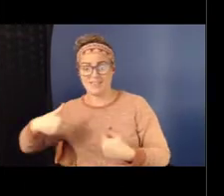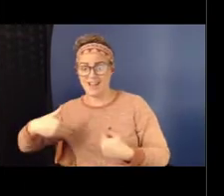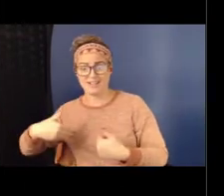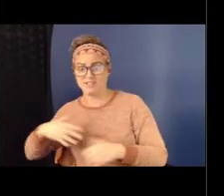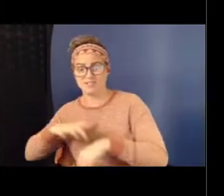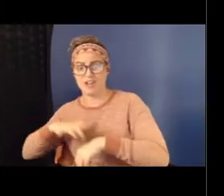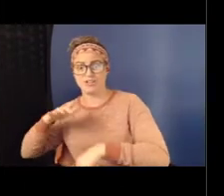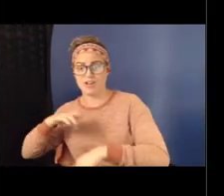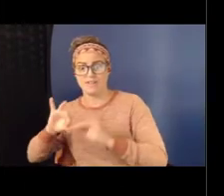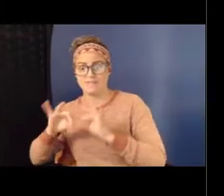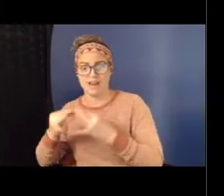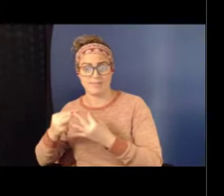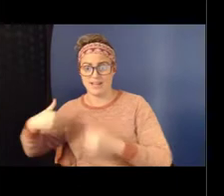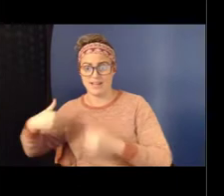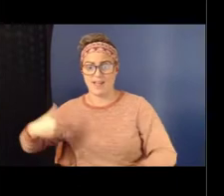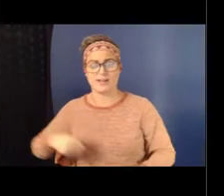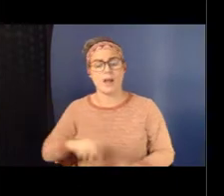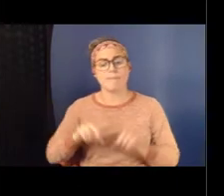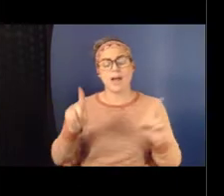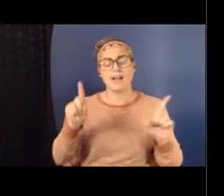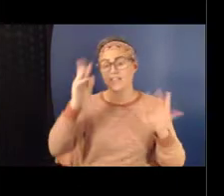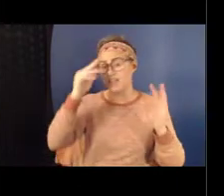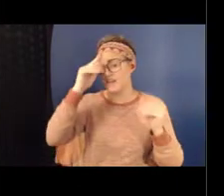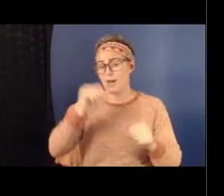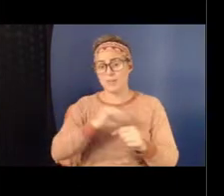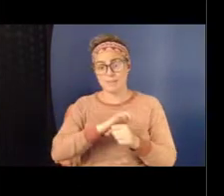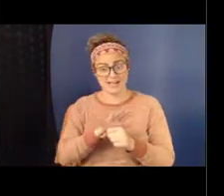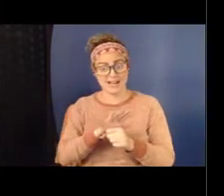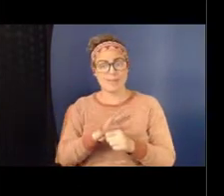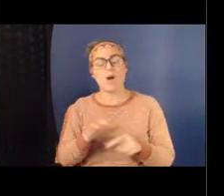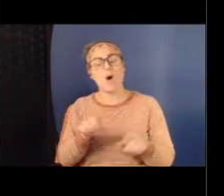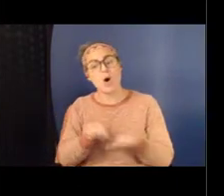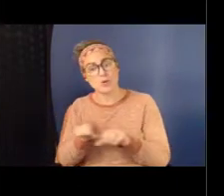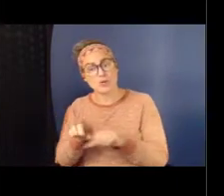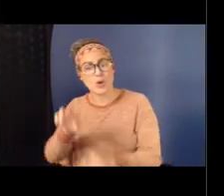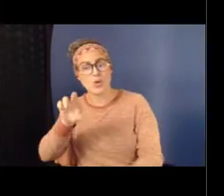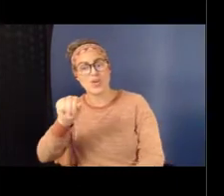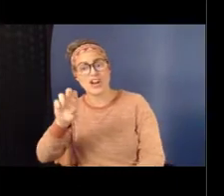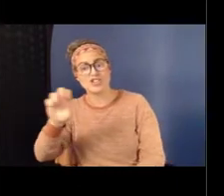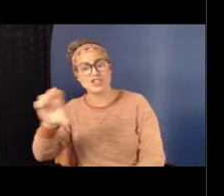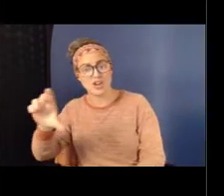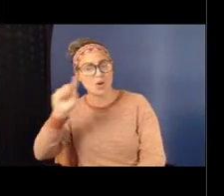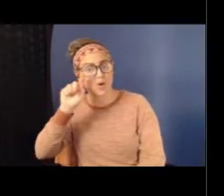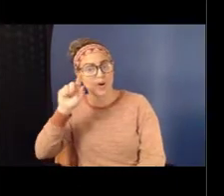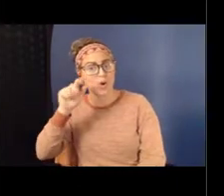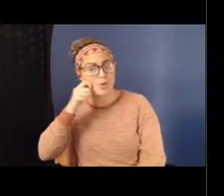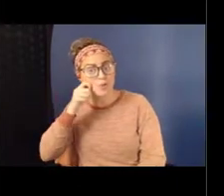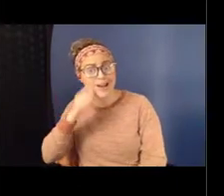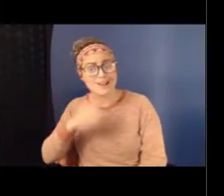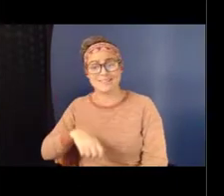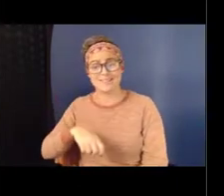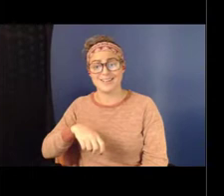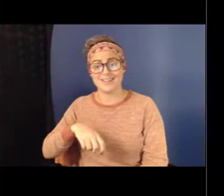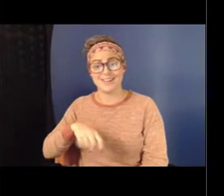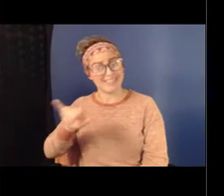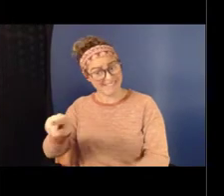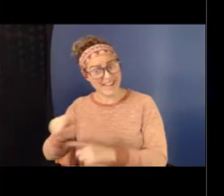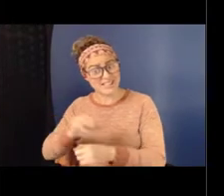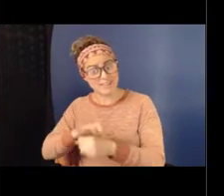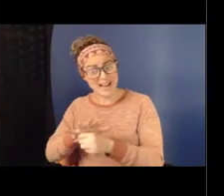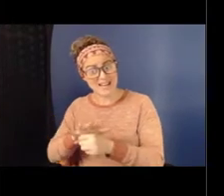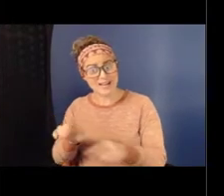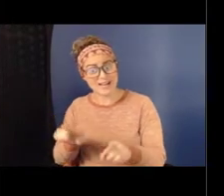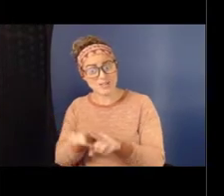about a pandemic, but also the racial pandemic, understanding that much of this behavior, although it's gendered, is really rooted in